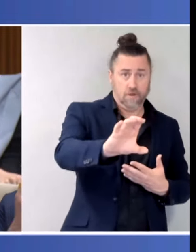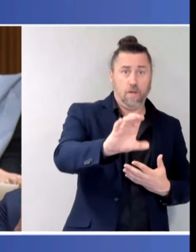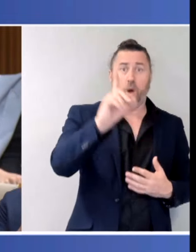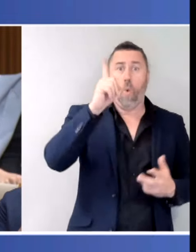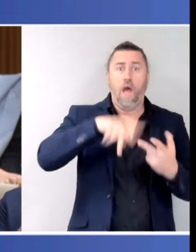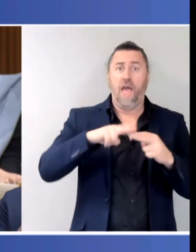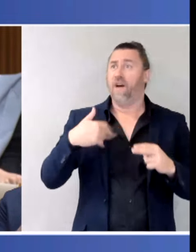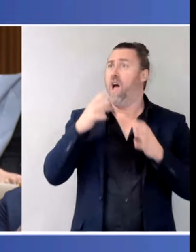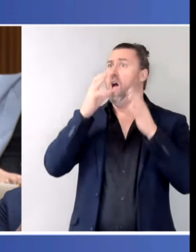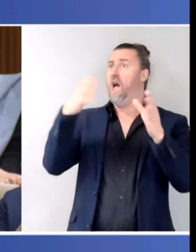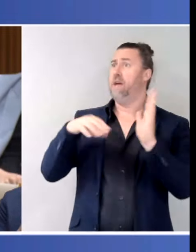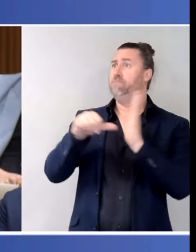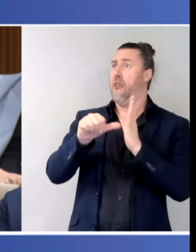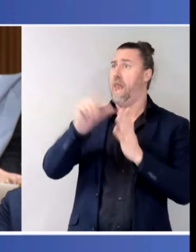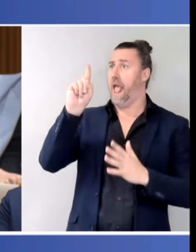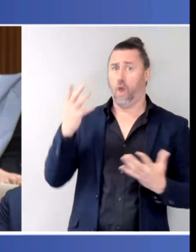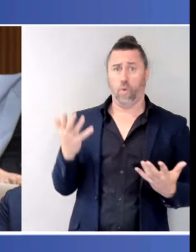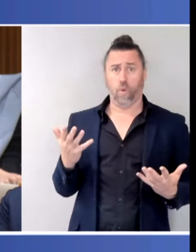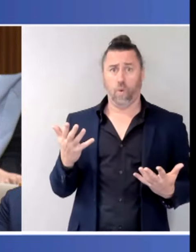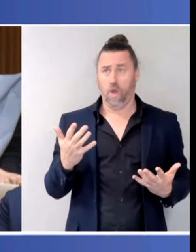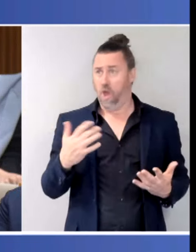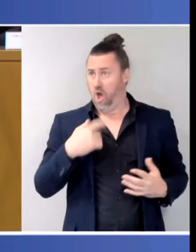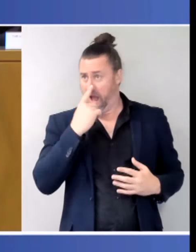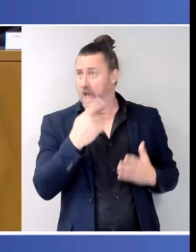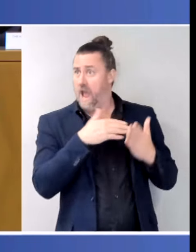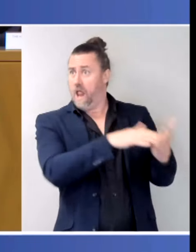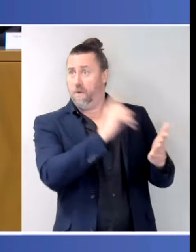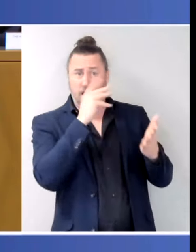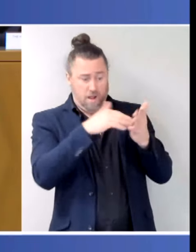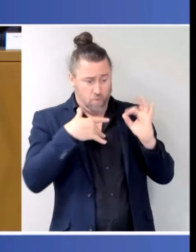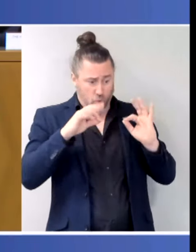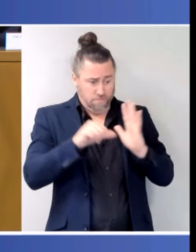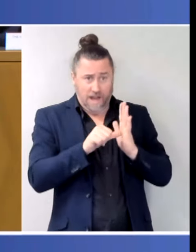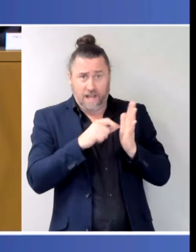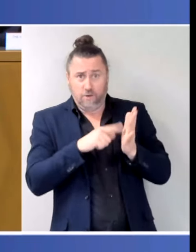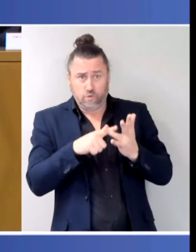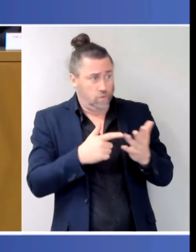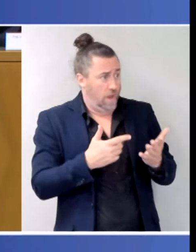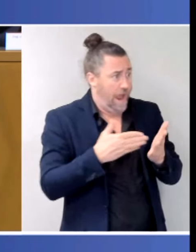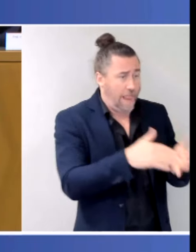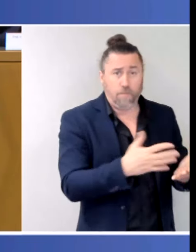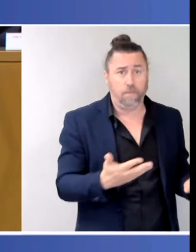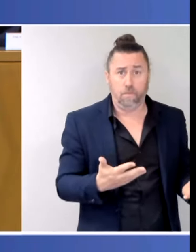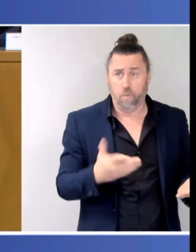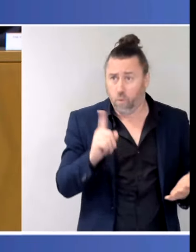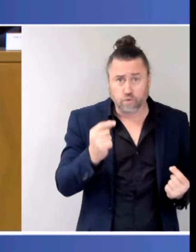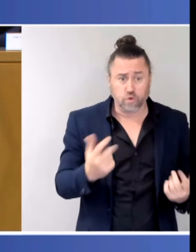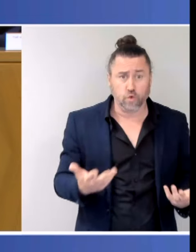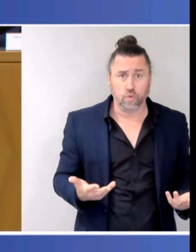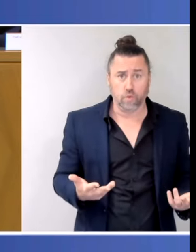women that are having to turn families away? Well, the legal services, we're providing that certainty